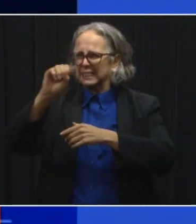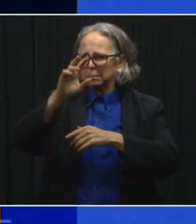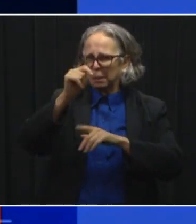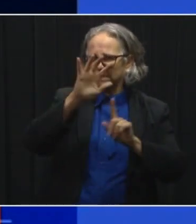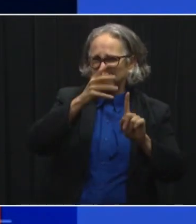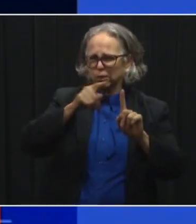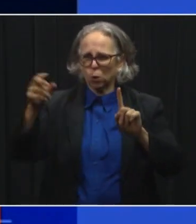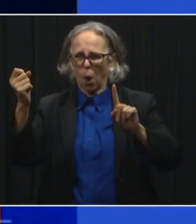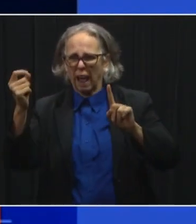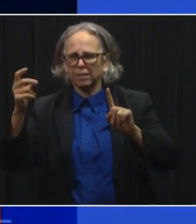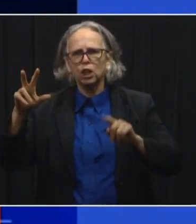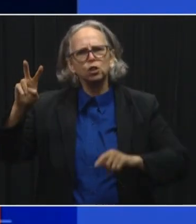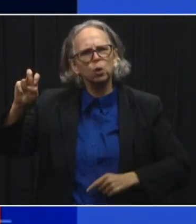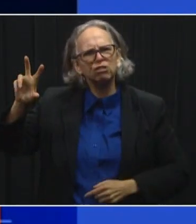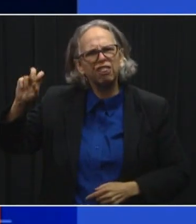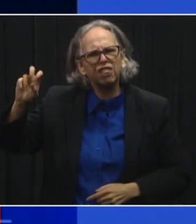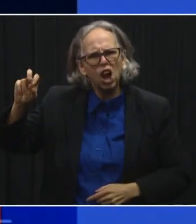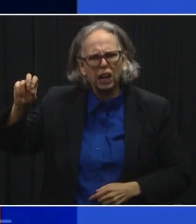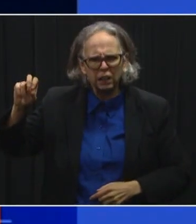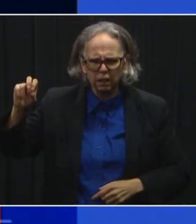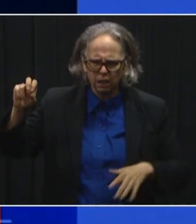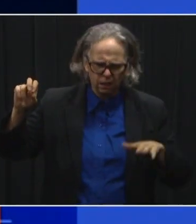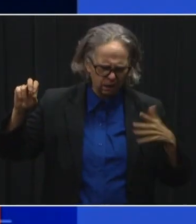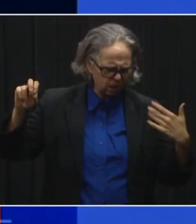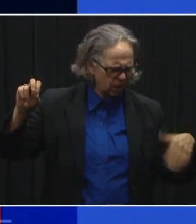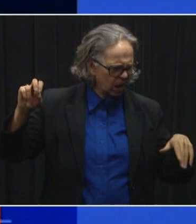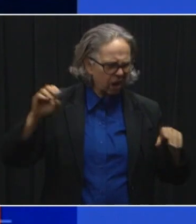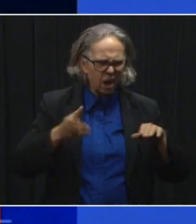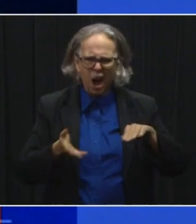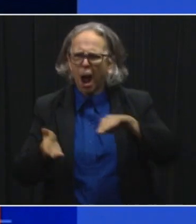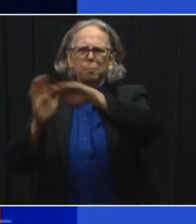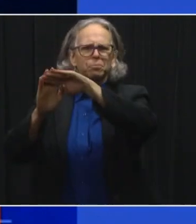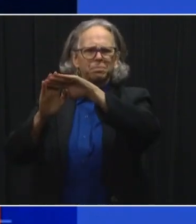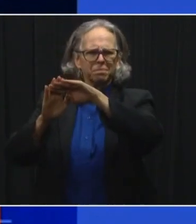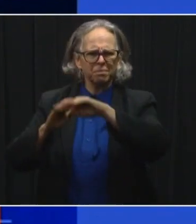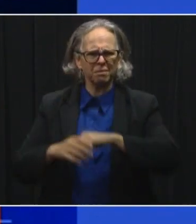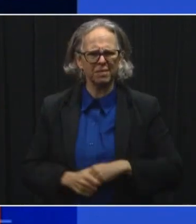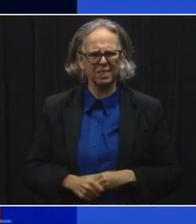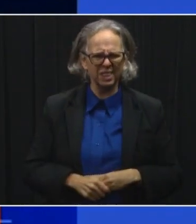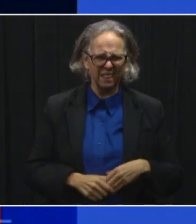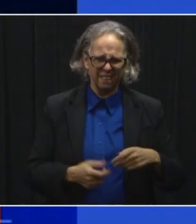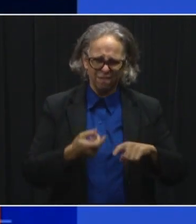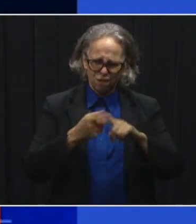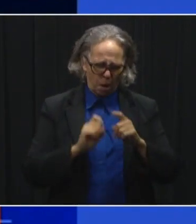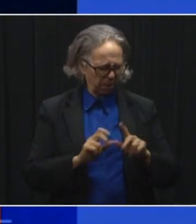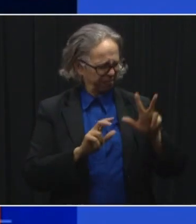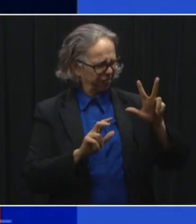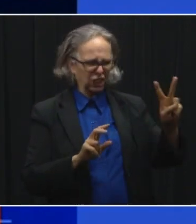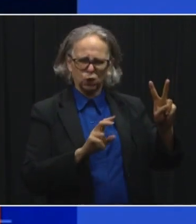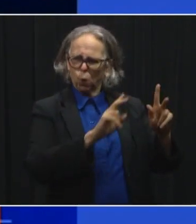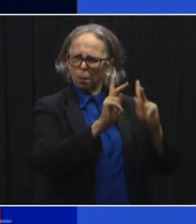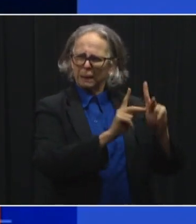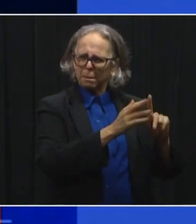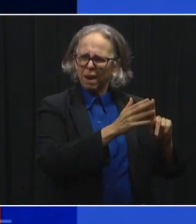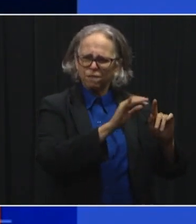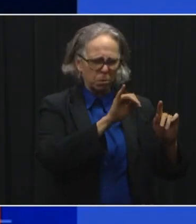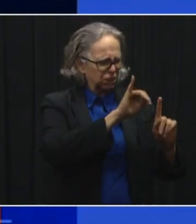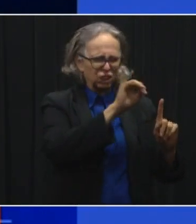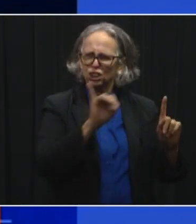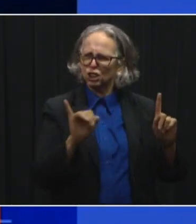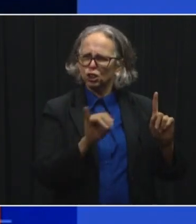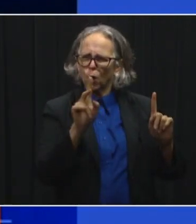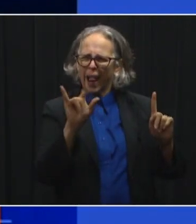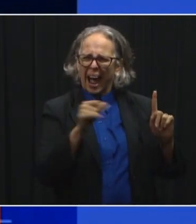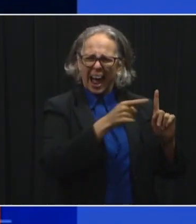these raw numbers in the first week of July, 32 people that were 39 and younger were admitted to the hospital. Now the most recent completed reporting